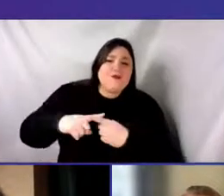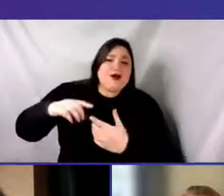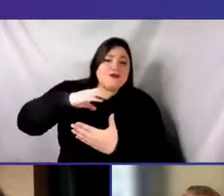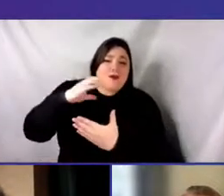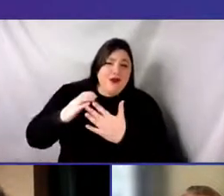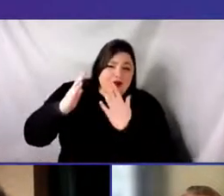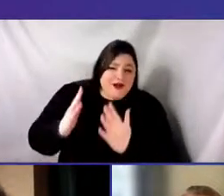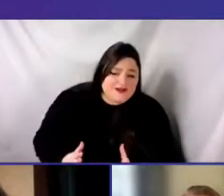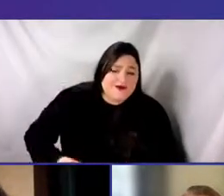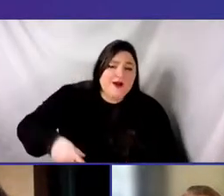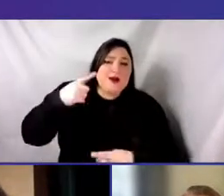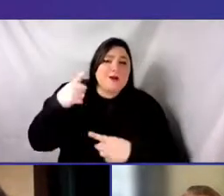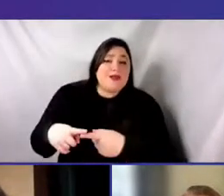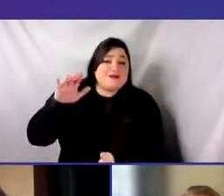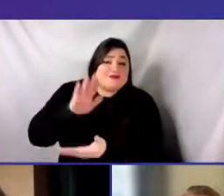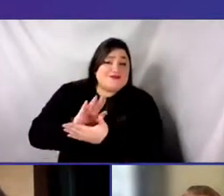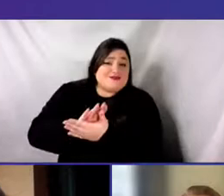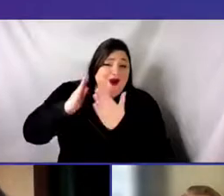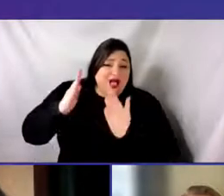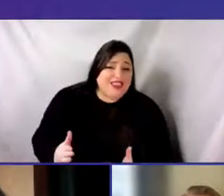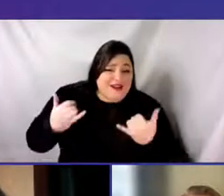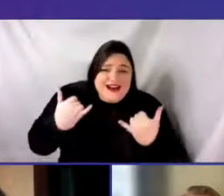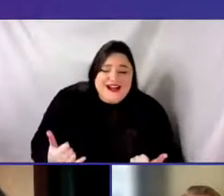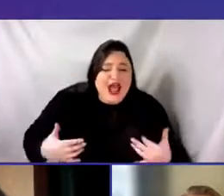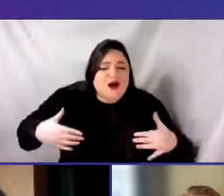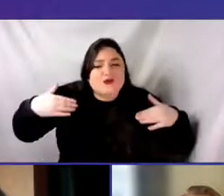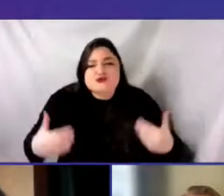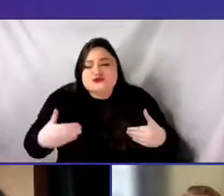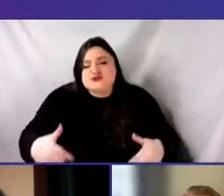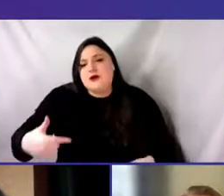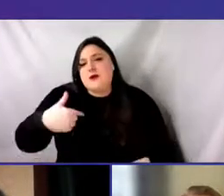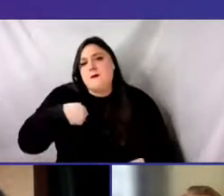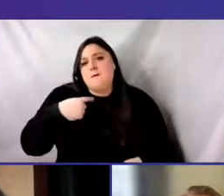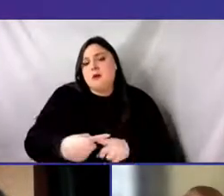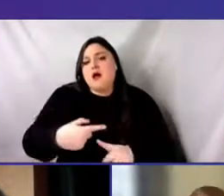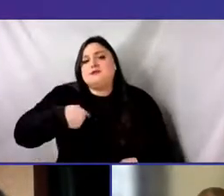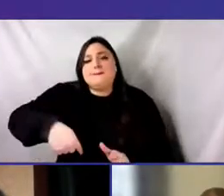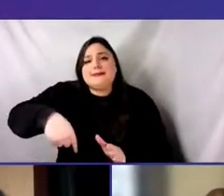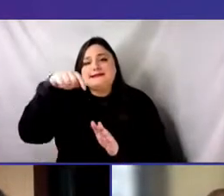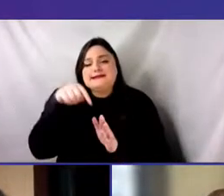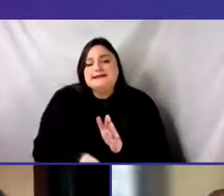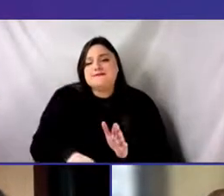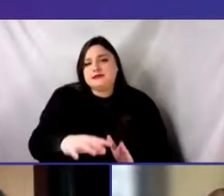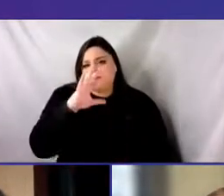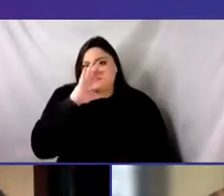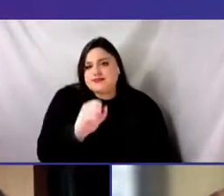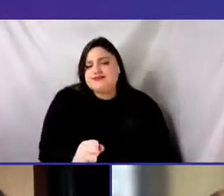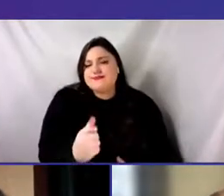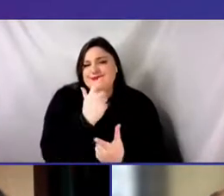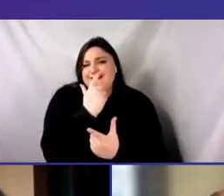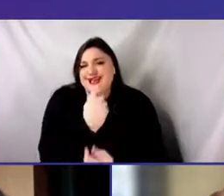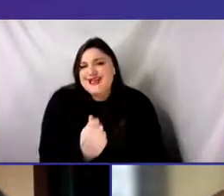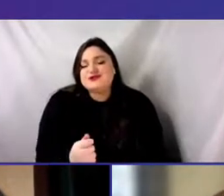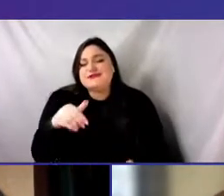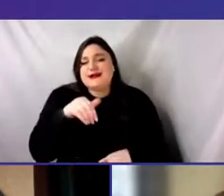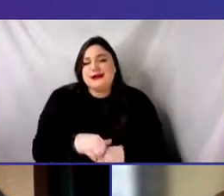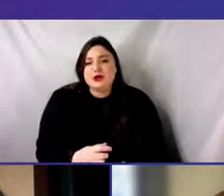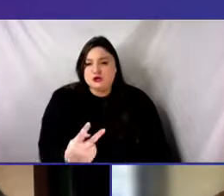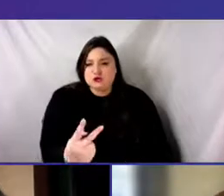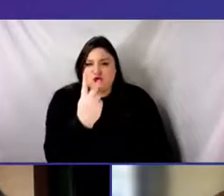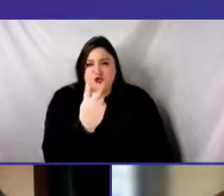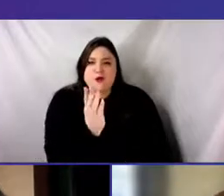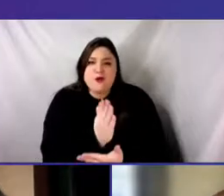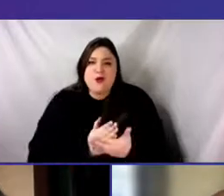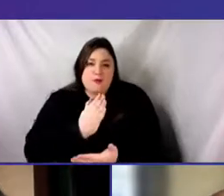And I'm deeply interested in two aspects of dance.